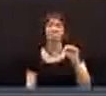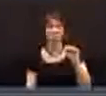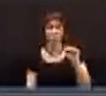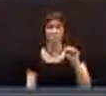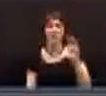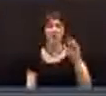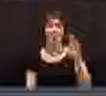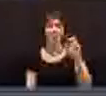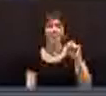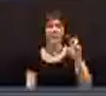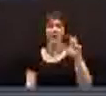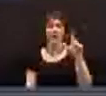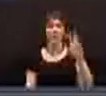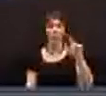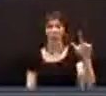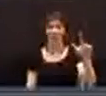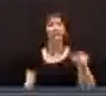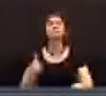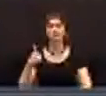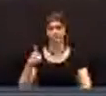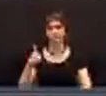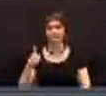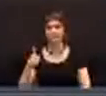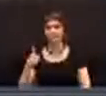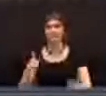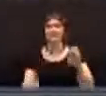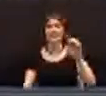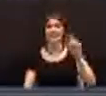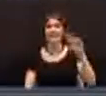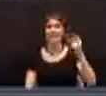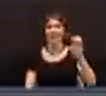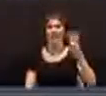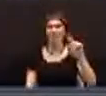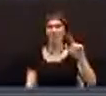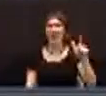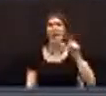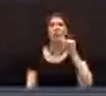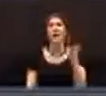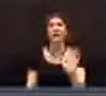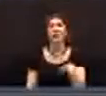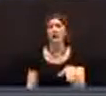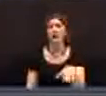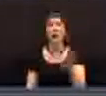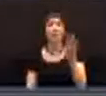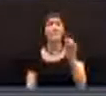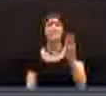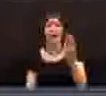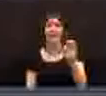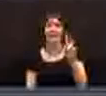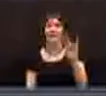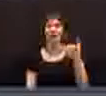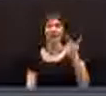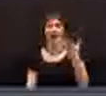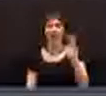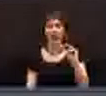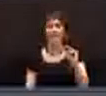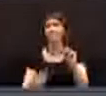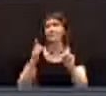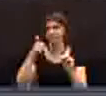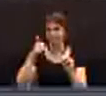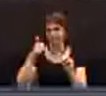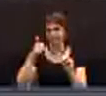Corwin Elwell. Yay. Elizabeth Elwell. don't think she's here. Bob Everingham. Yay.